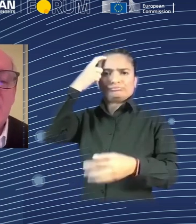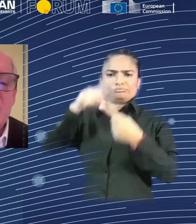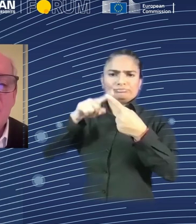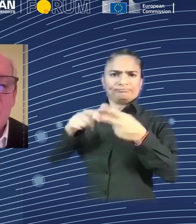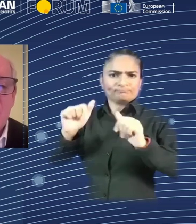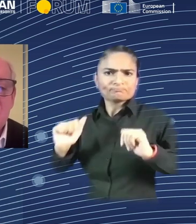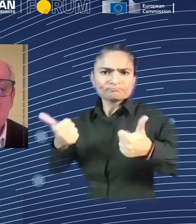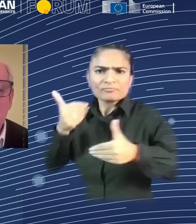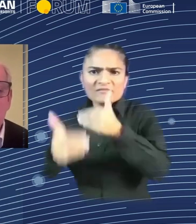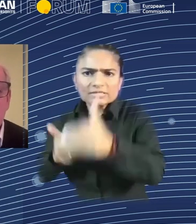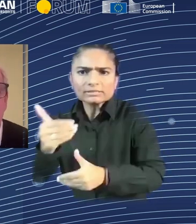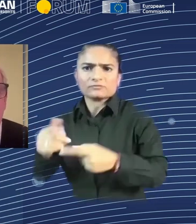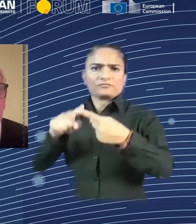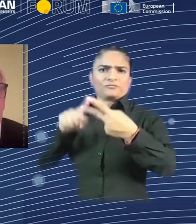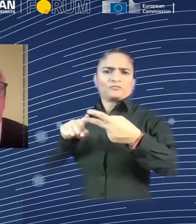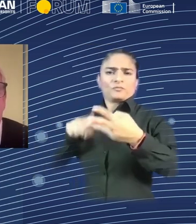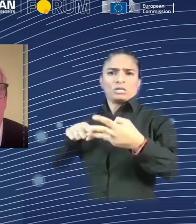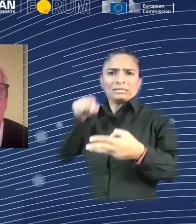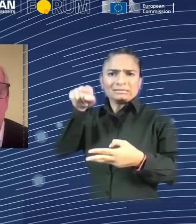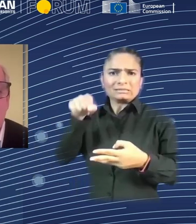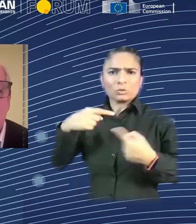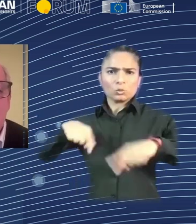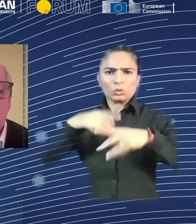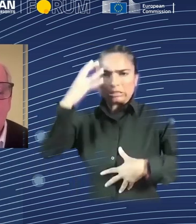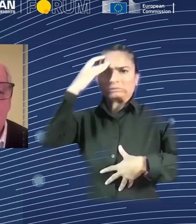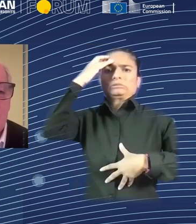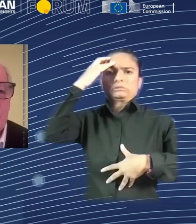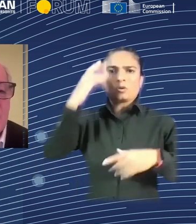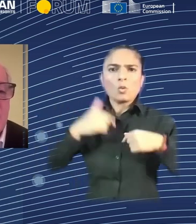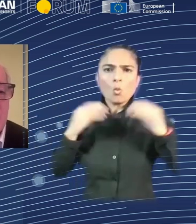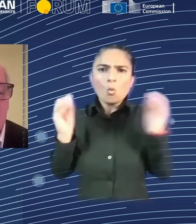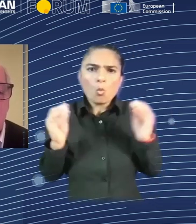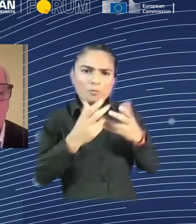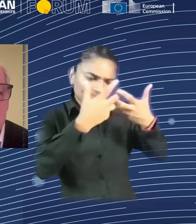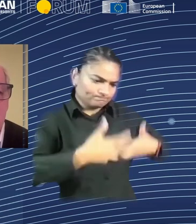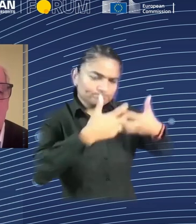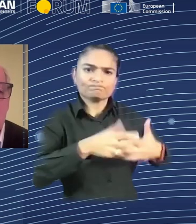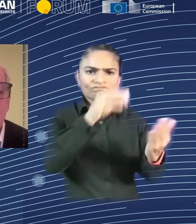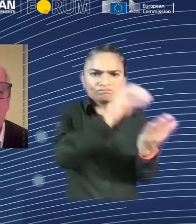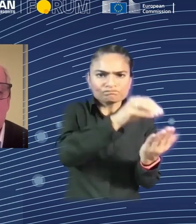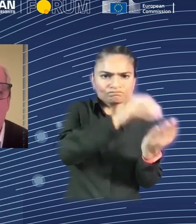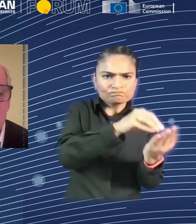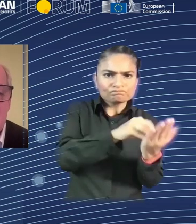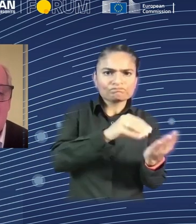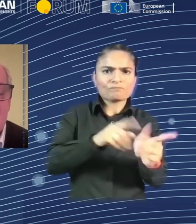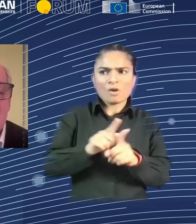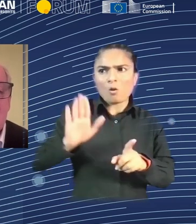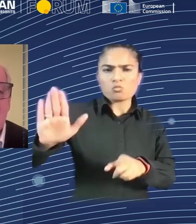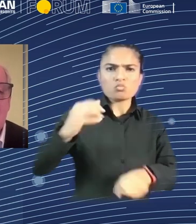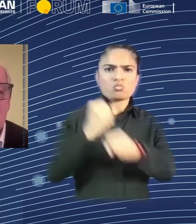And so this has to be, it seems to me, the direction for policy both in the sciences